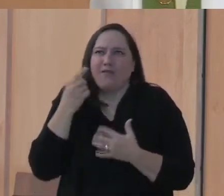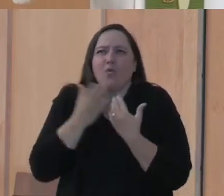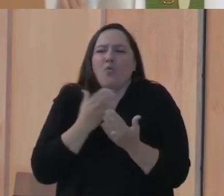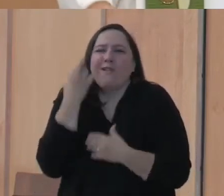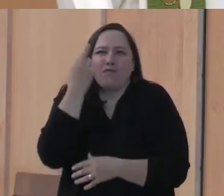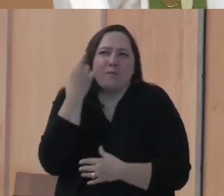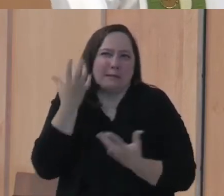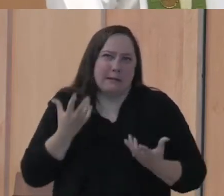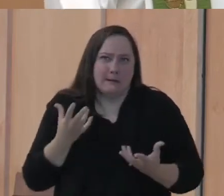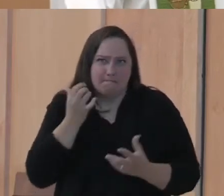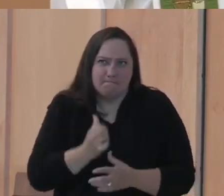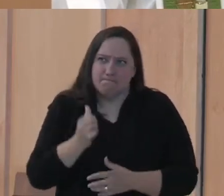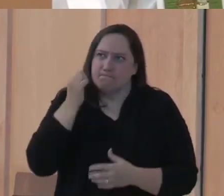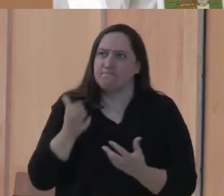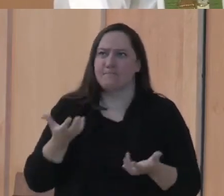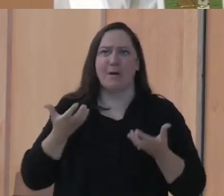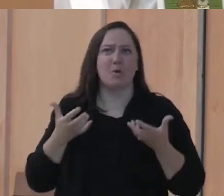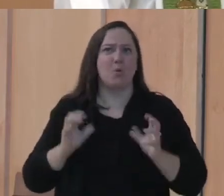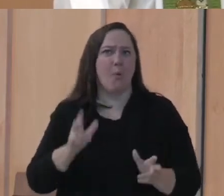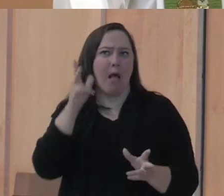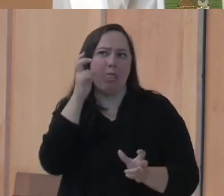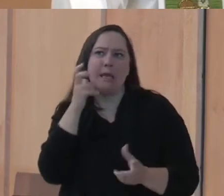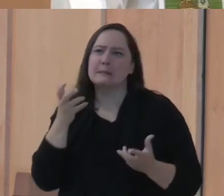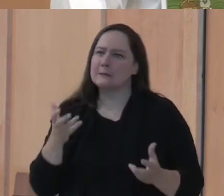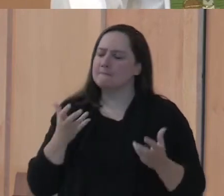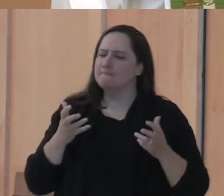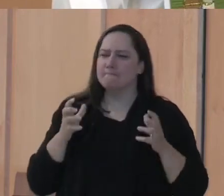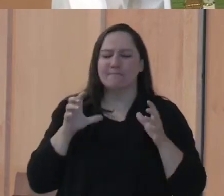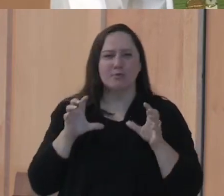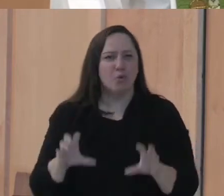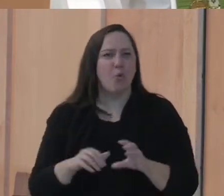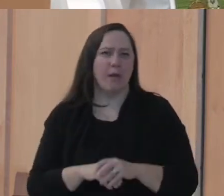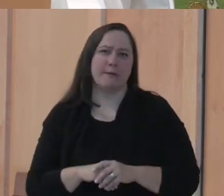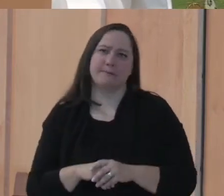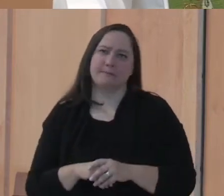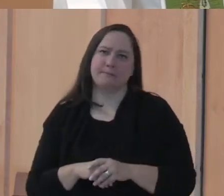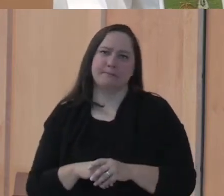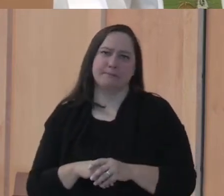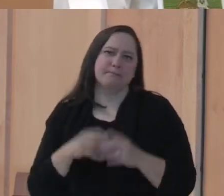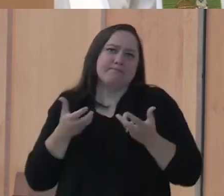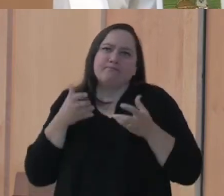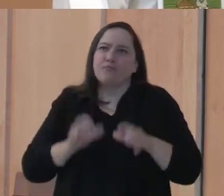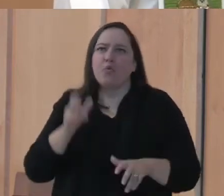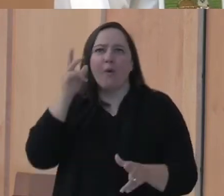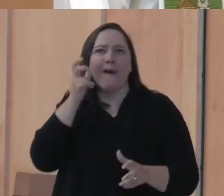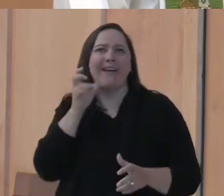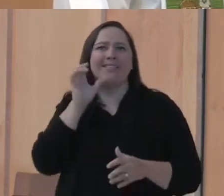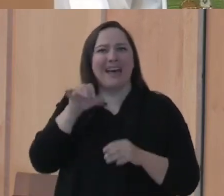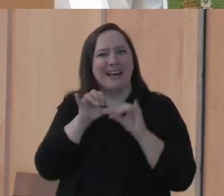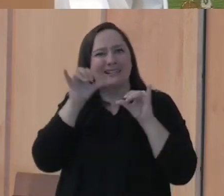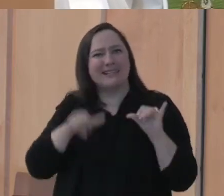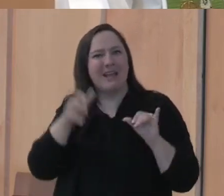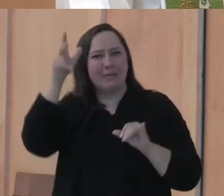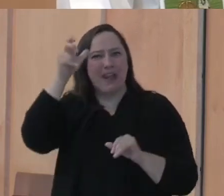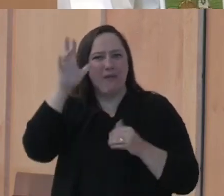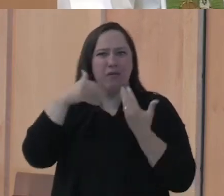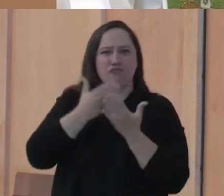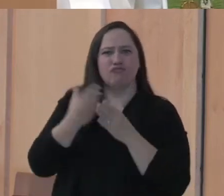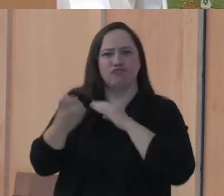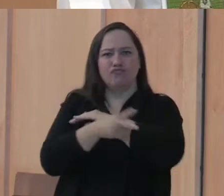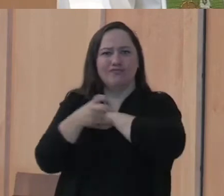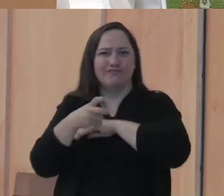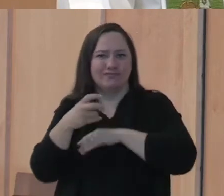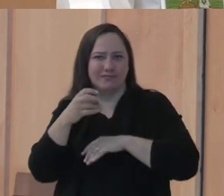objection they have, they do not want to listen to it. They do not want to, they do not want to hear it. And that's like the devil coming and taking the seed away.